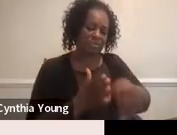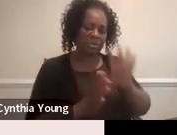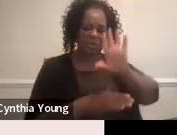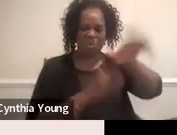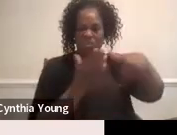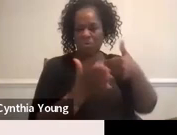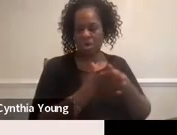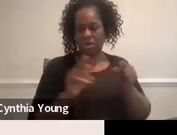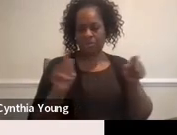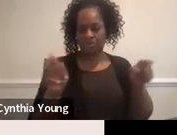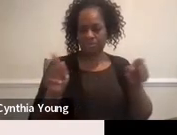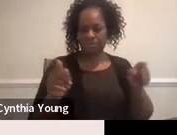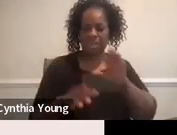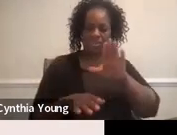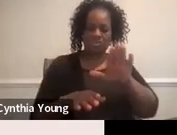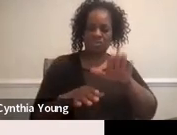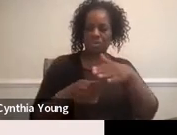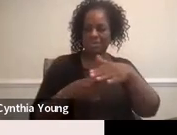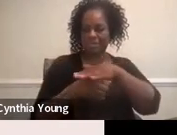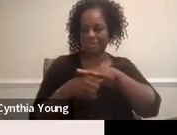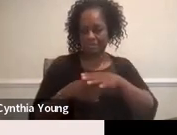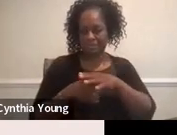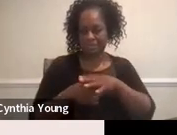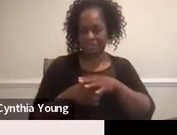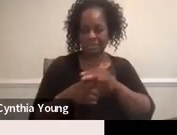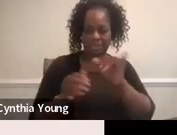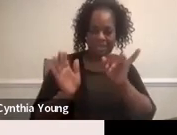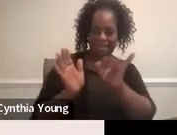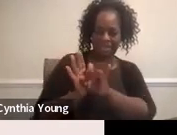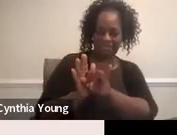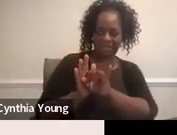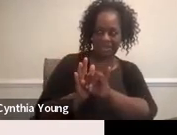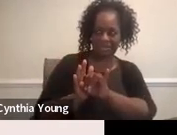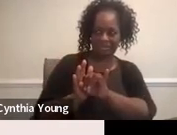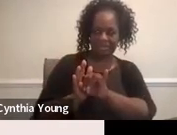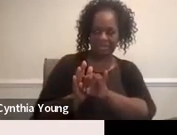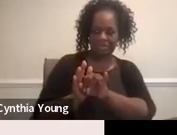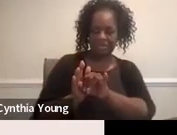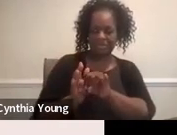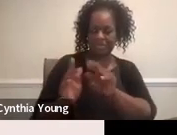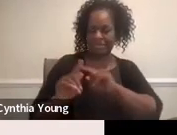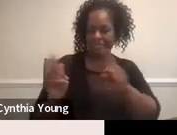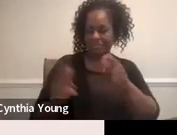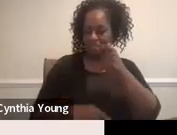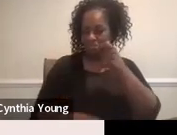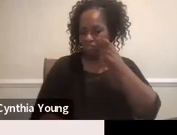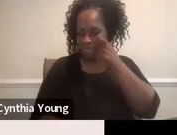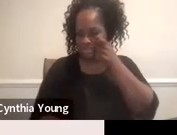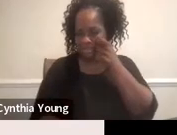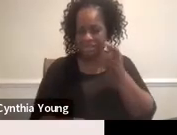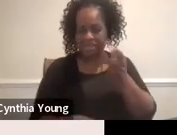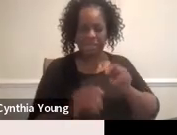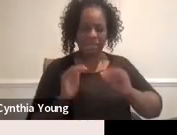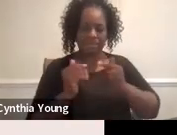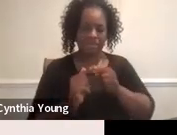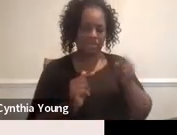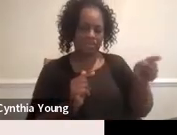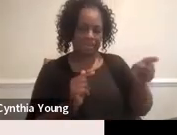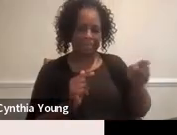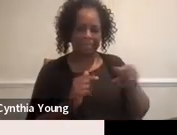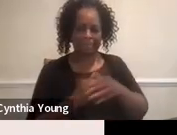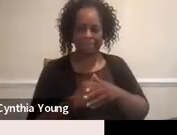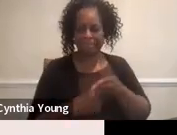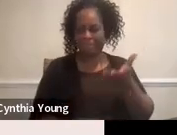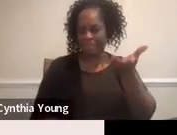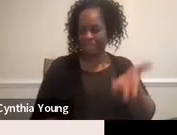in your district. That makes sense. So like I said, here is